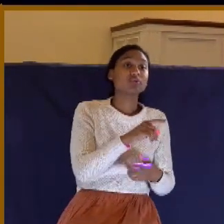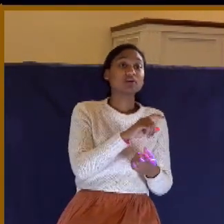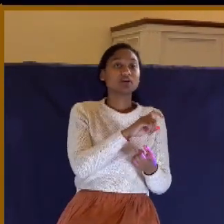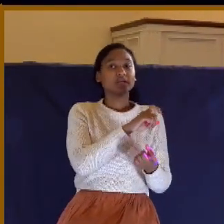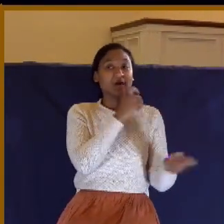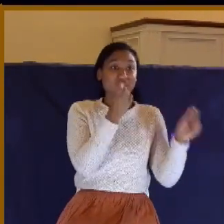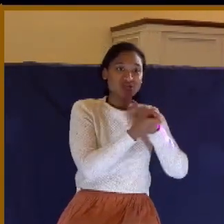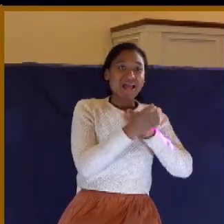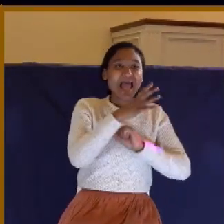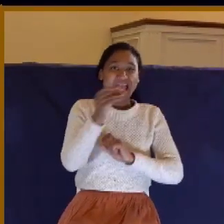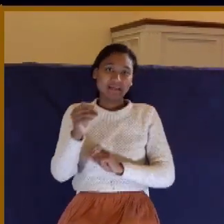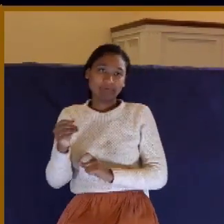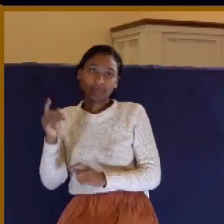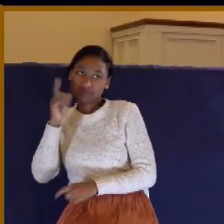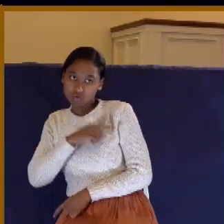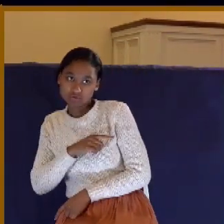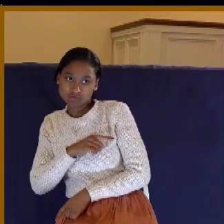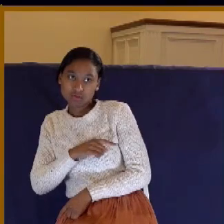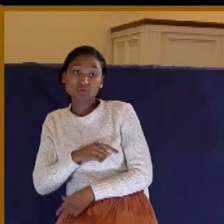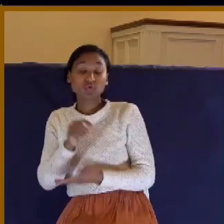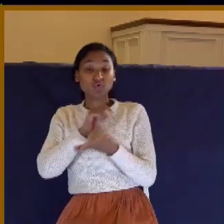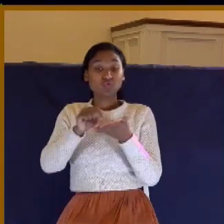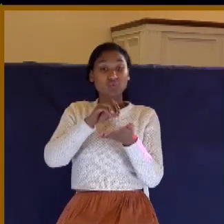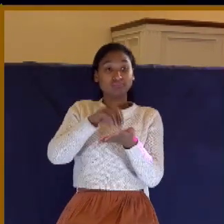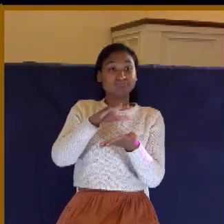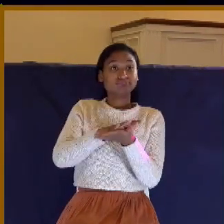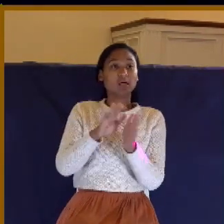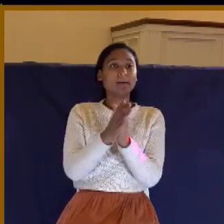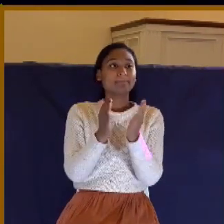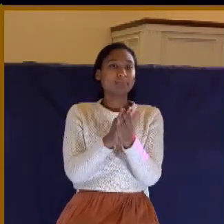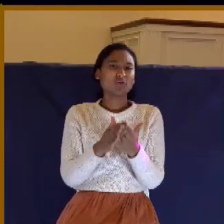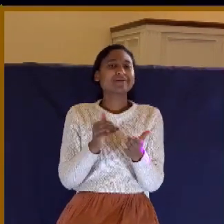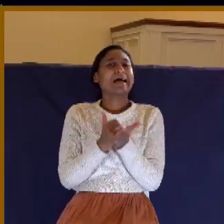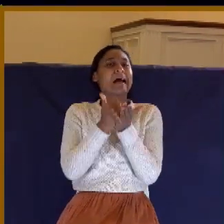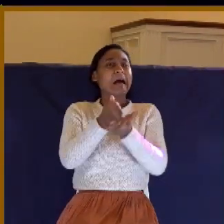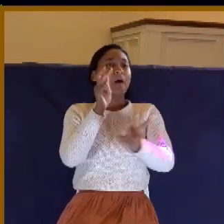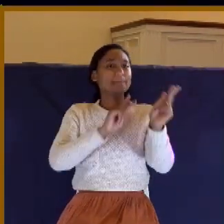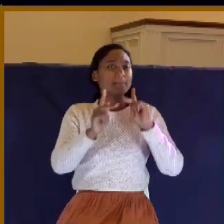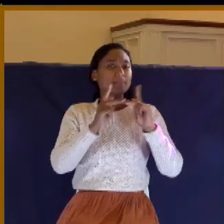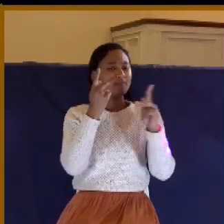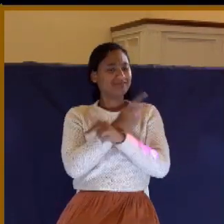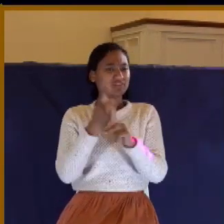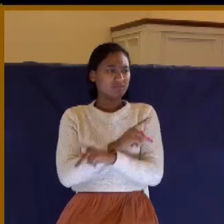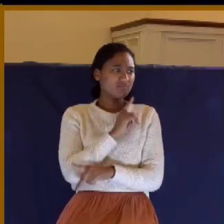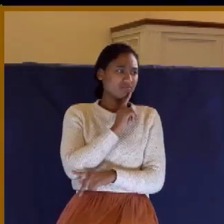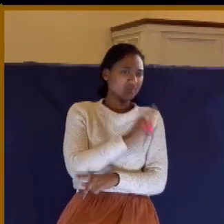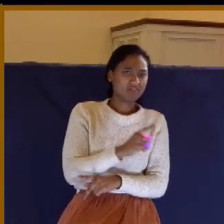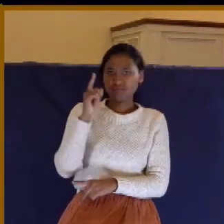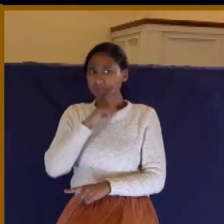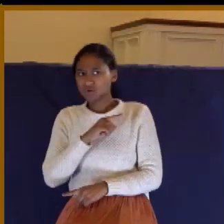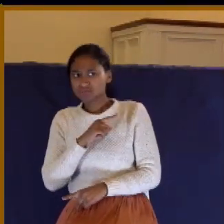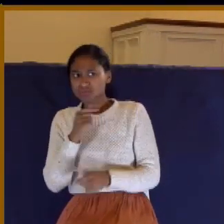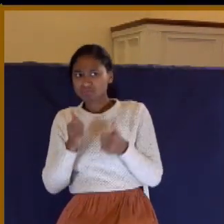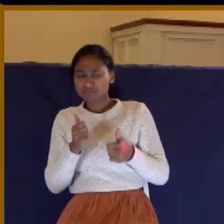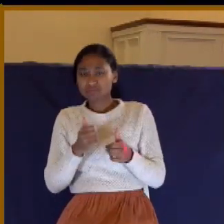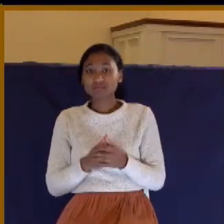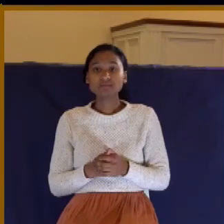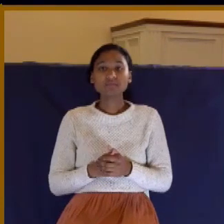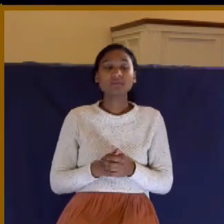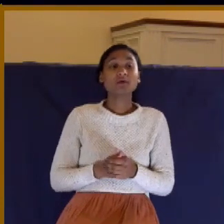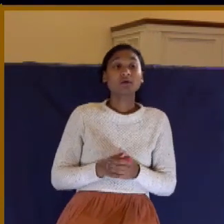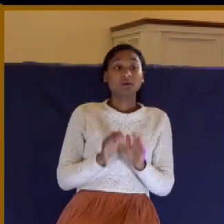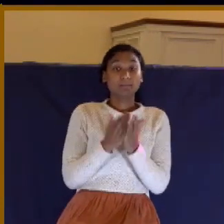to help people discern. And the title of the book is A Treatise Concerning Religious